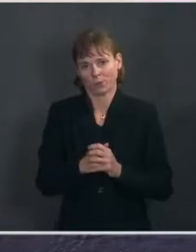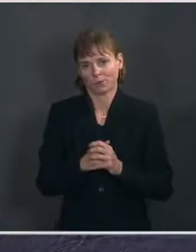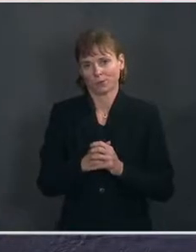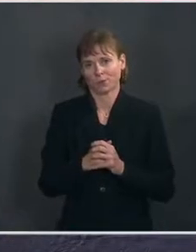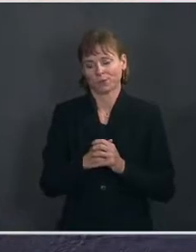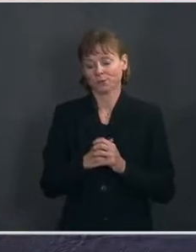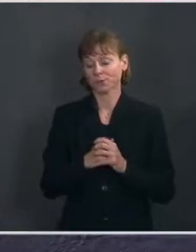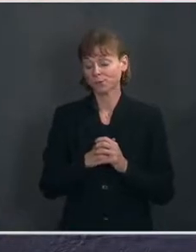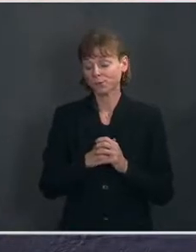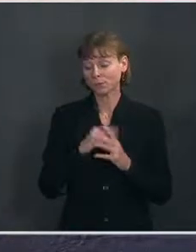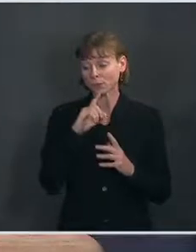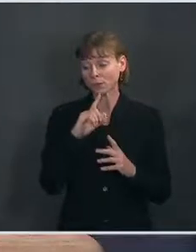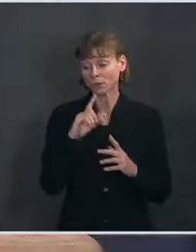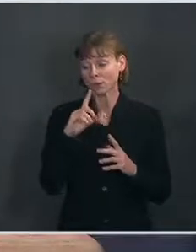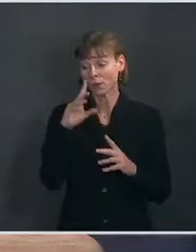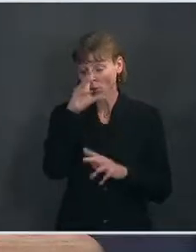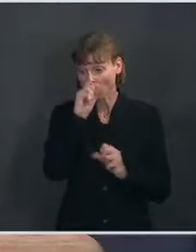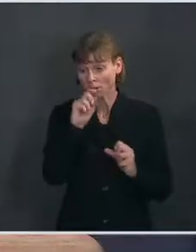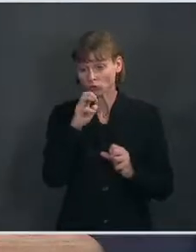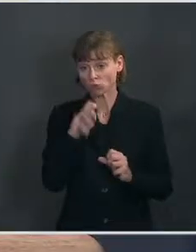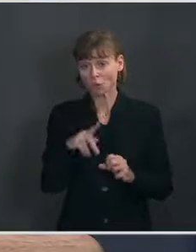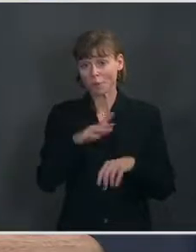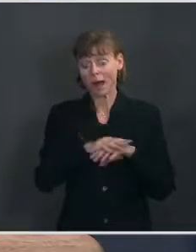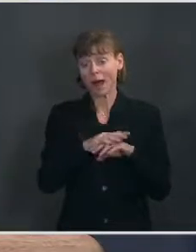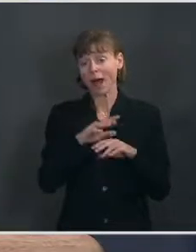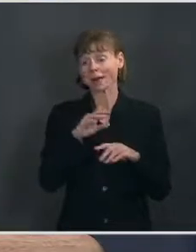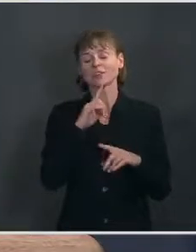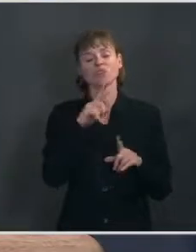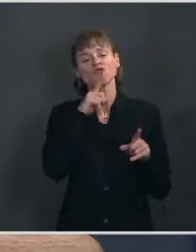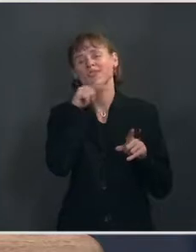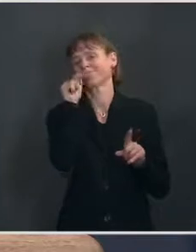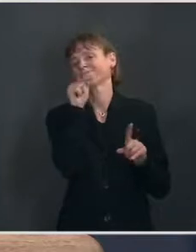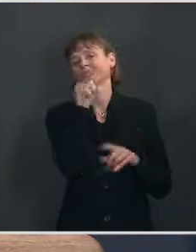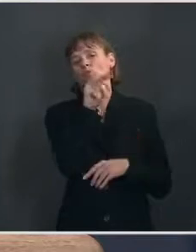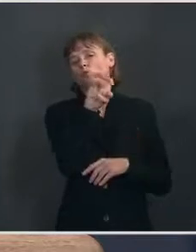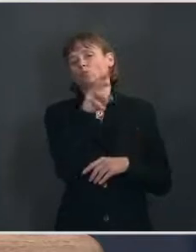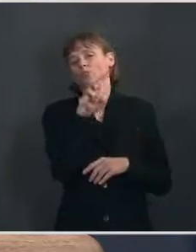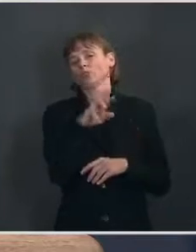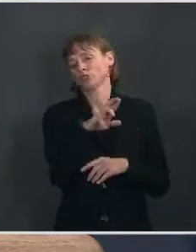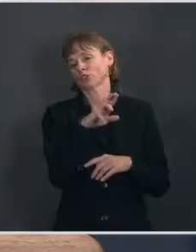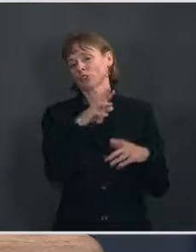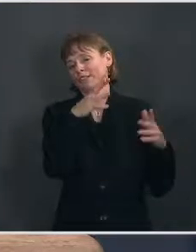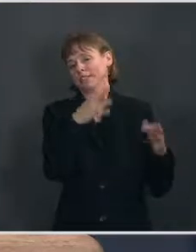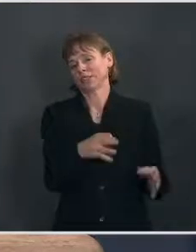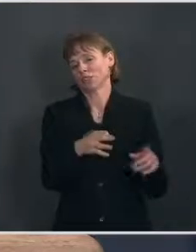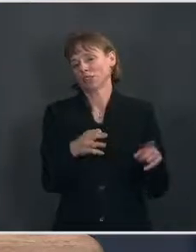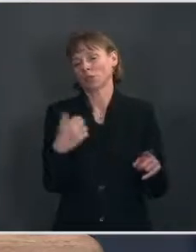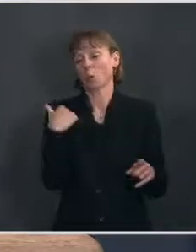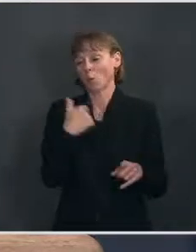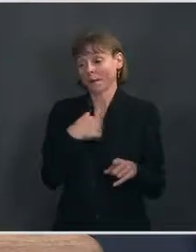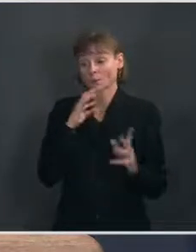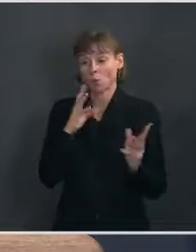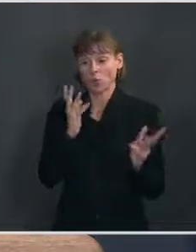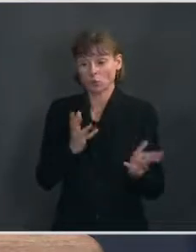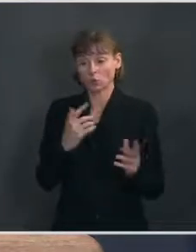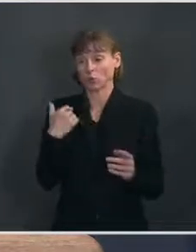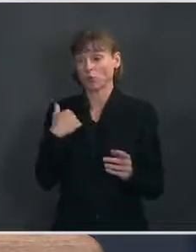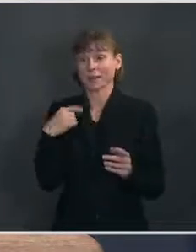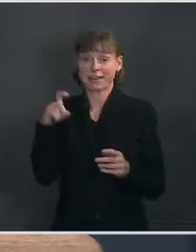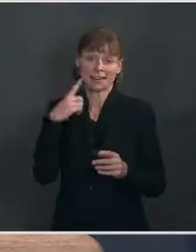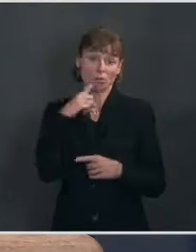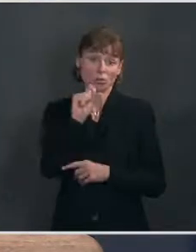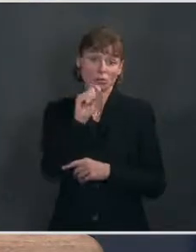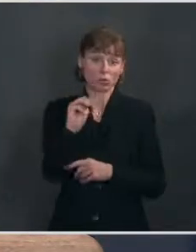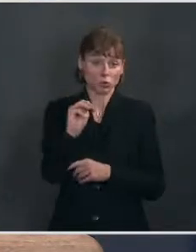Trump on their sites? Ms. I think that's a decision made by Twitter. We've certainly spoken to and he's spoken to the need for social media